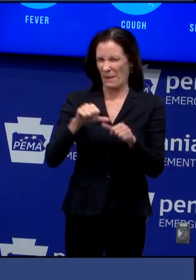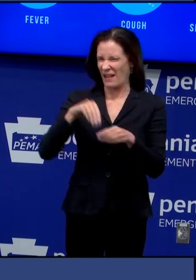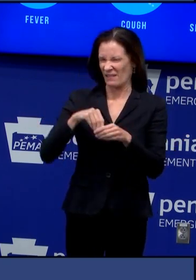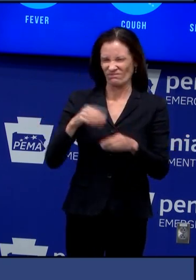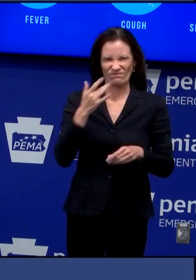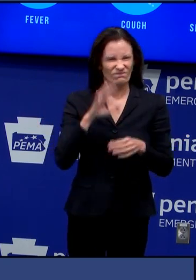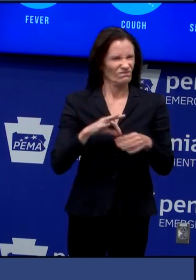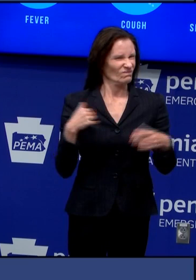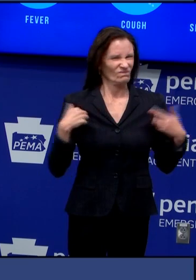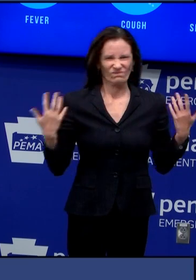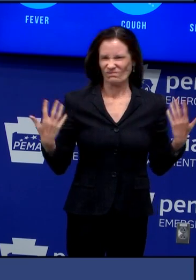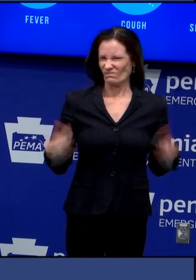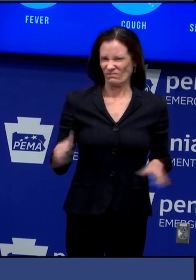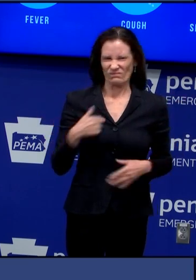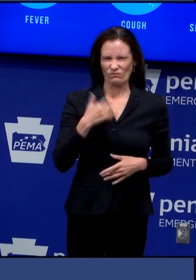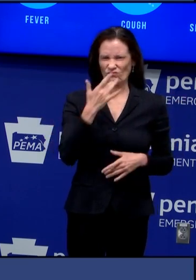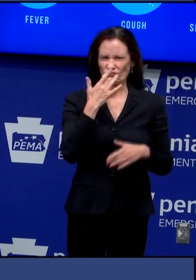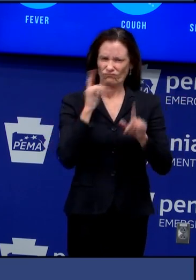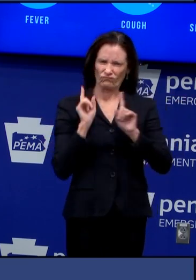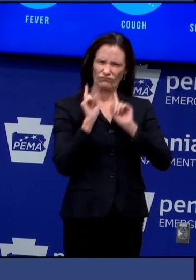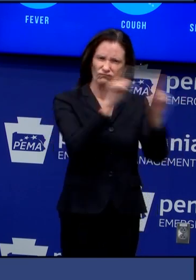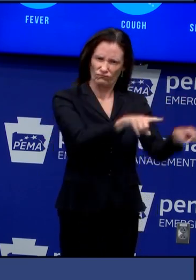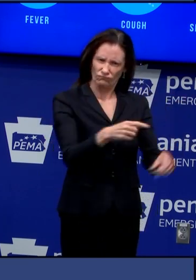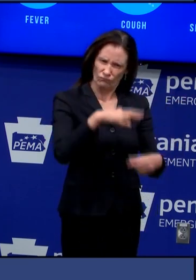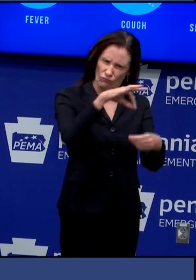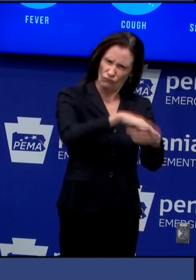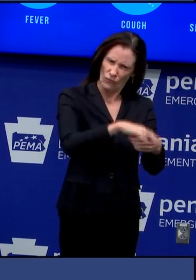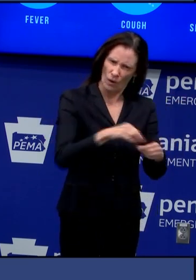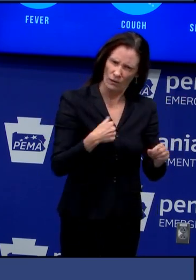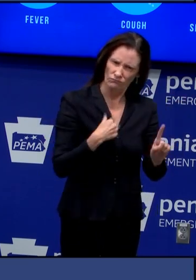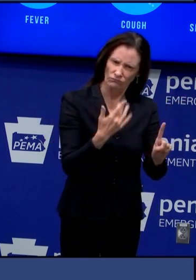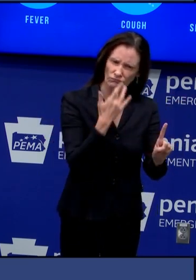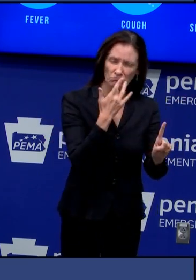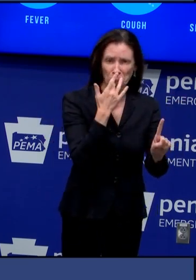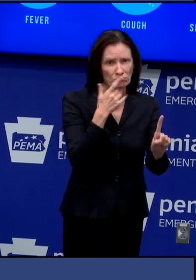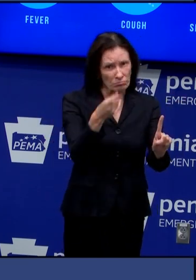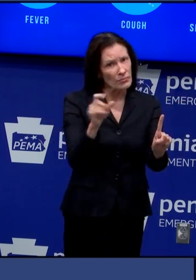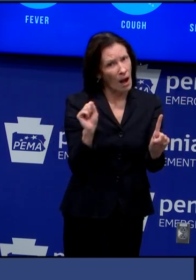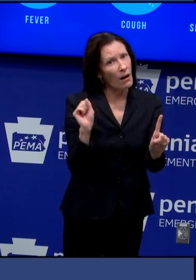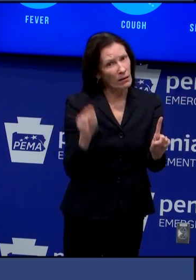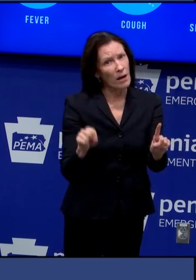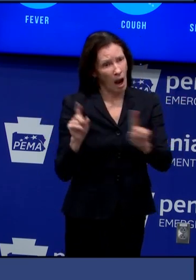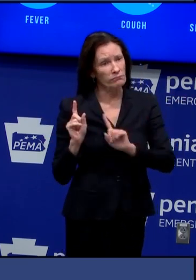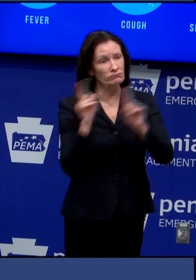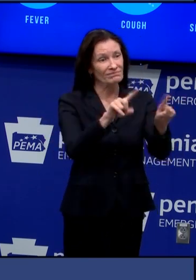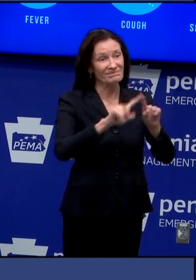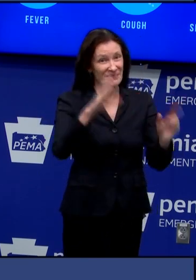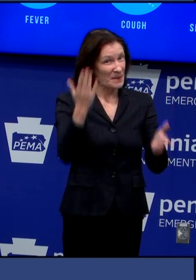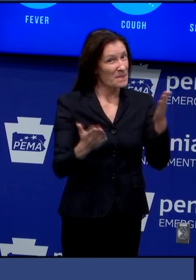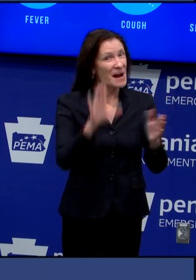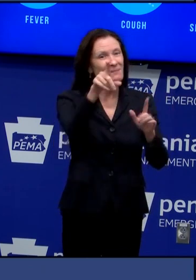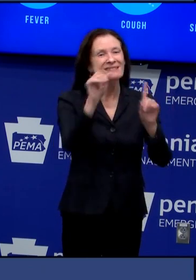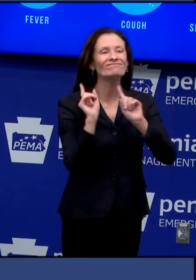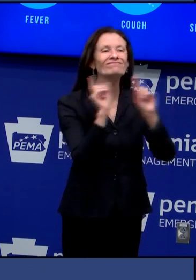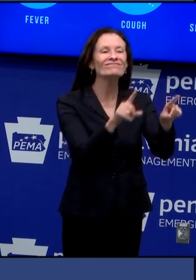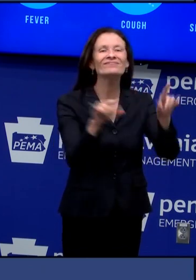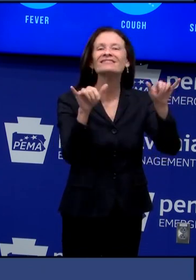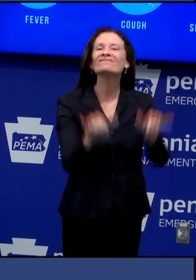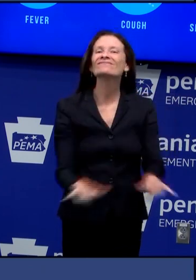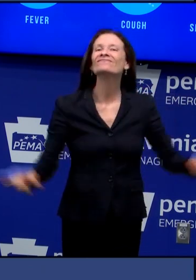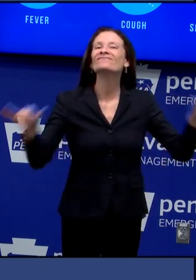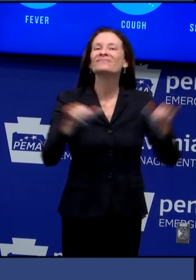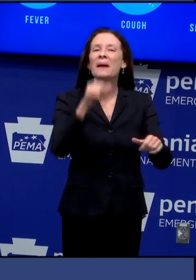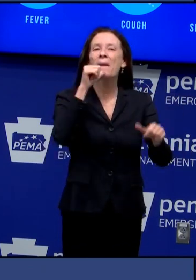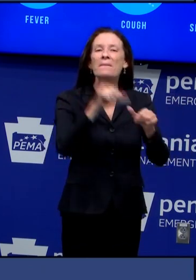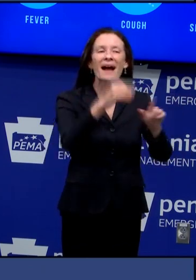you vote may change for this primary so please watch for information from your county's election office if your polling place moves